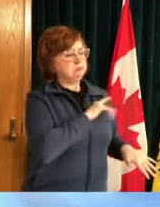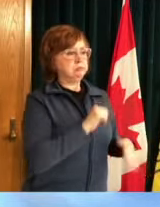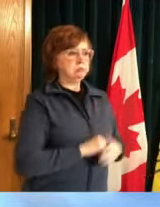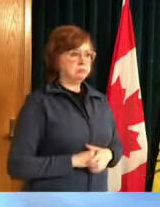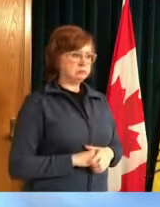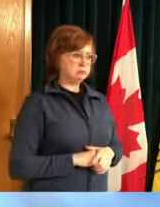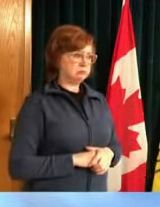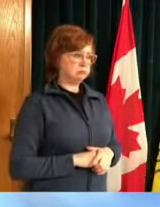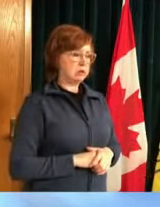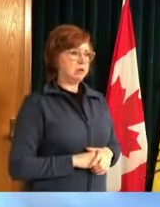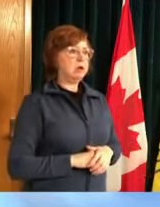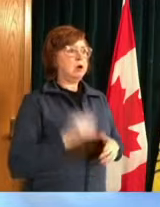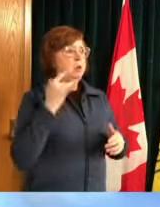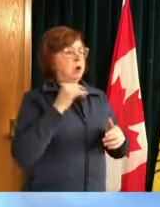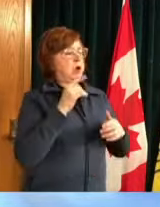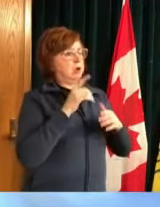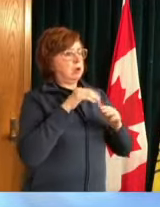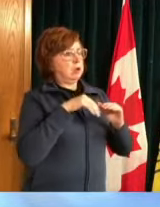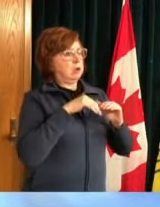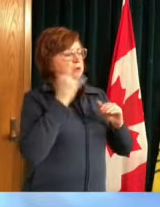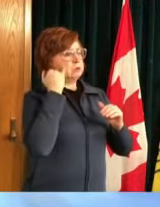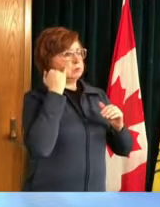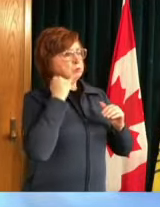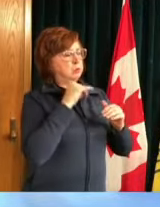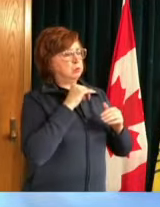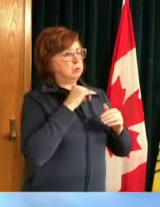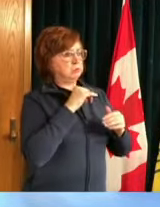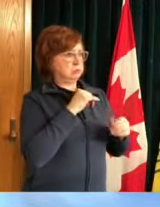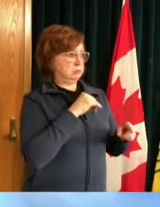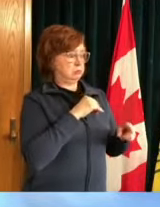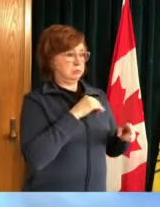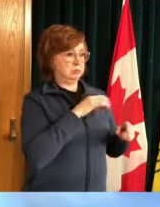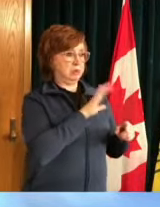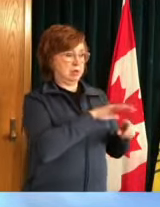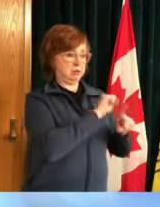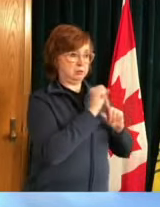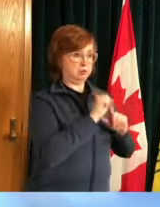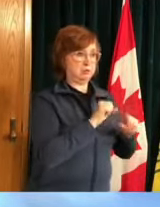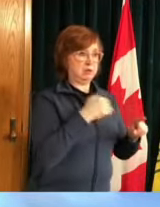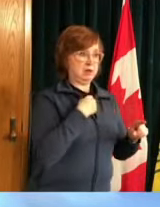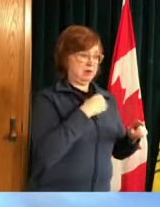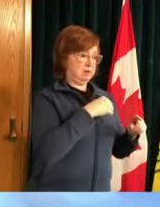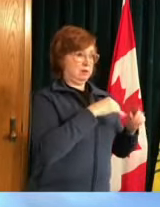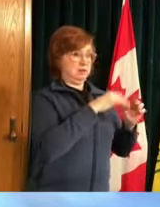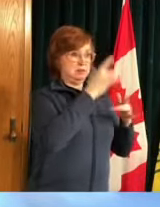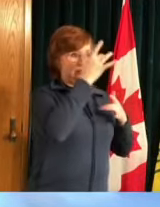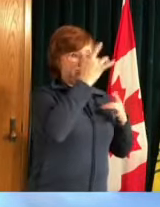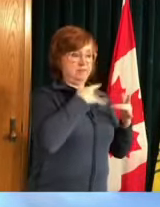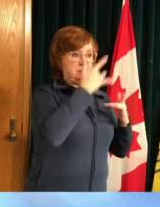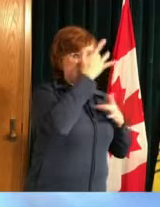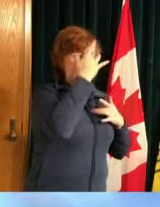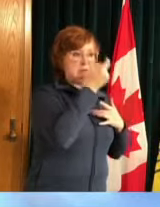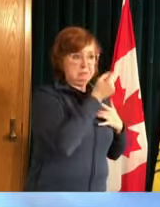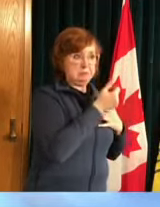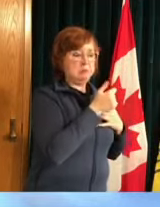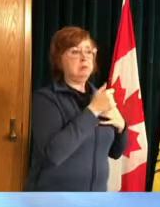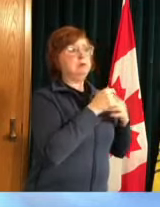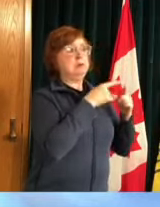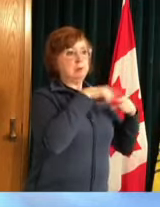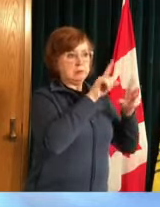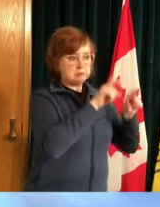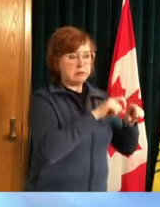genome sequencing was available and public health was obviously public health um you know works with